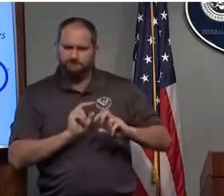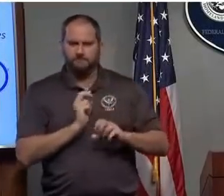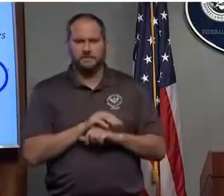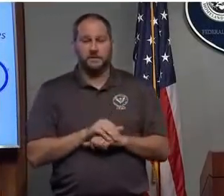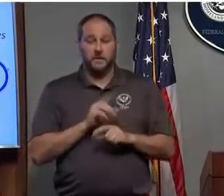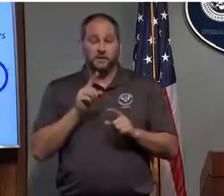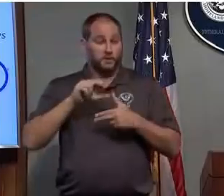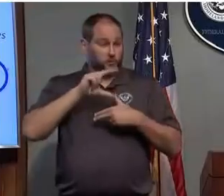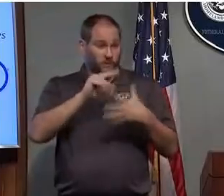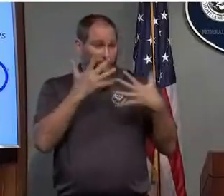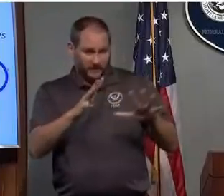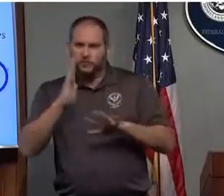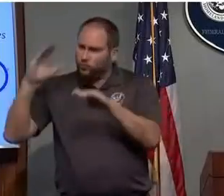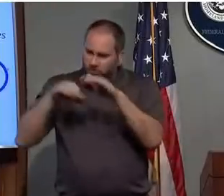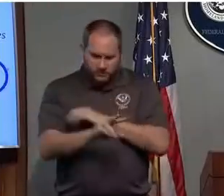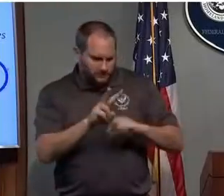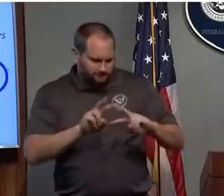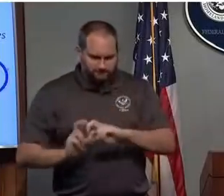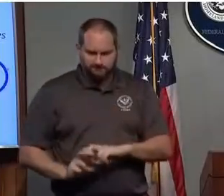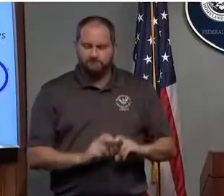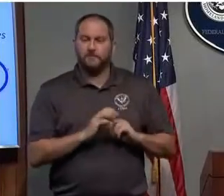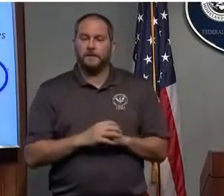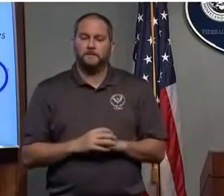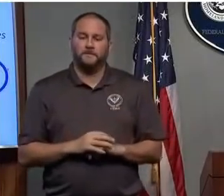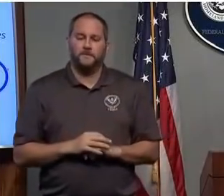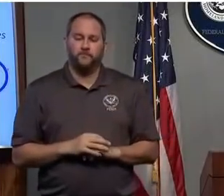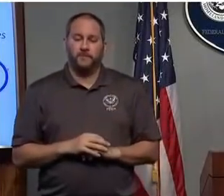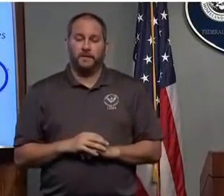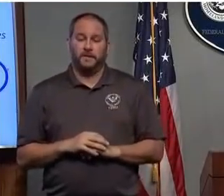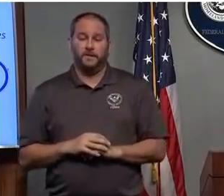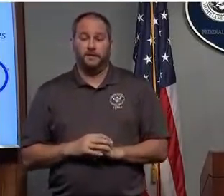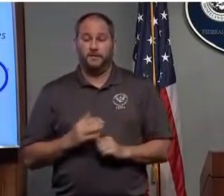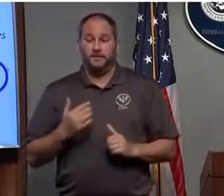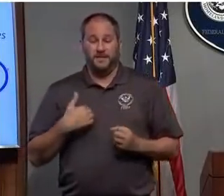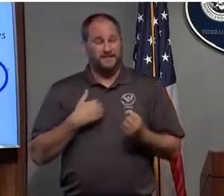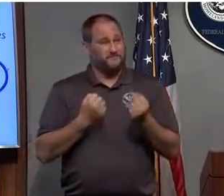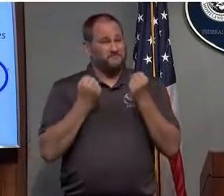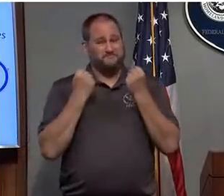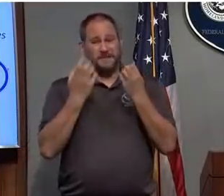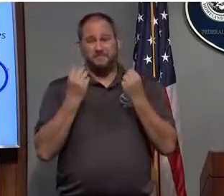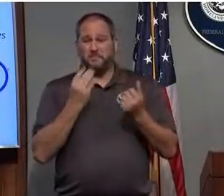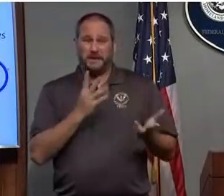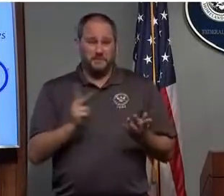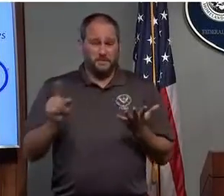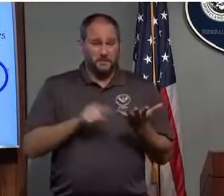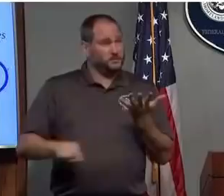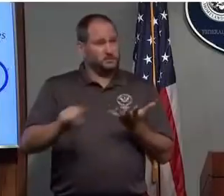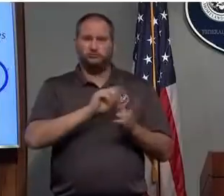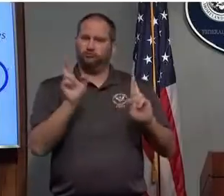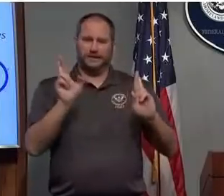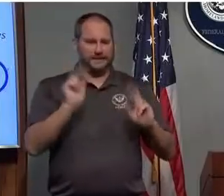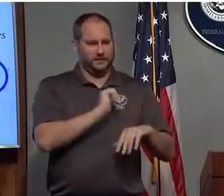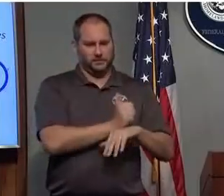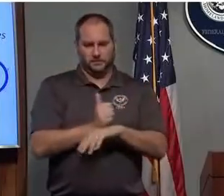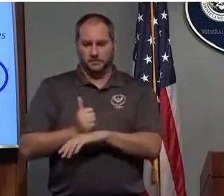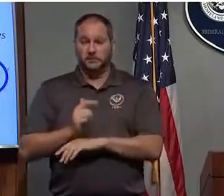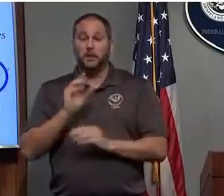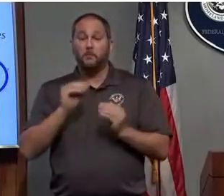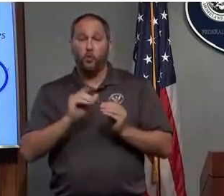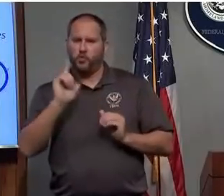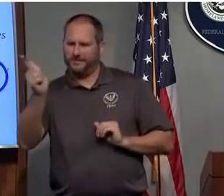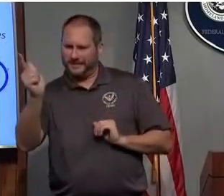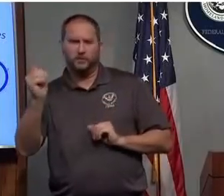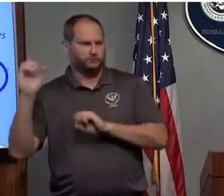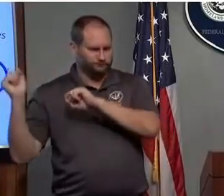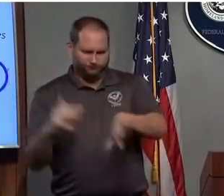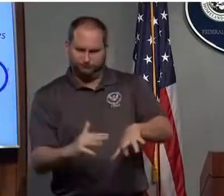members involved in the response so far and are ready to flow in more resources and assets when needed. The ports of Wilmington and Moorhead City in